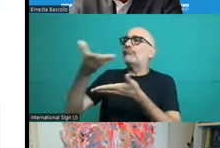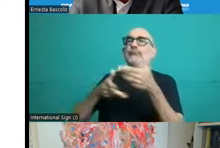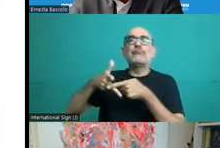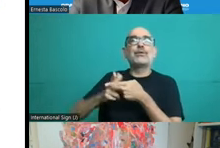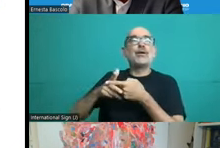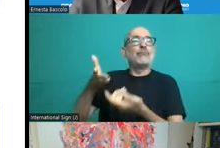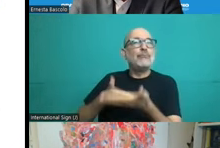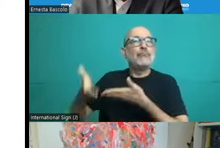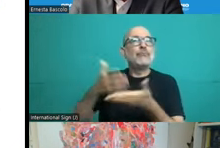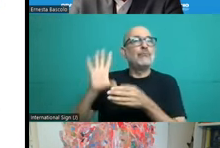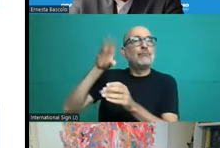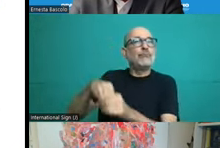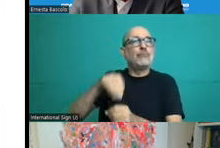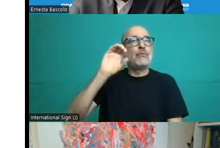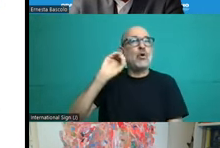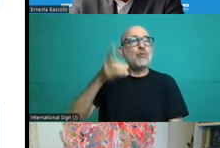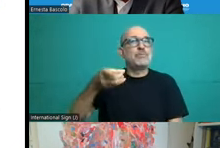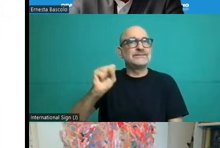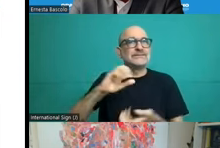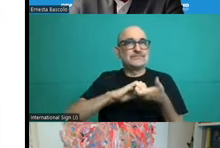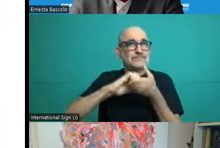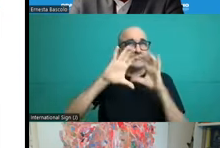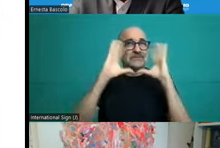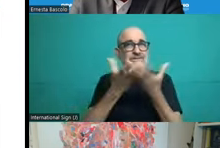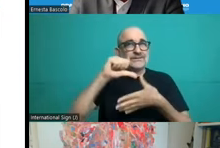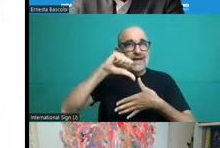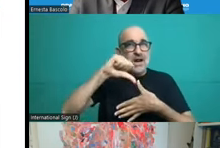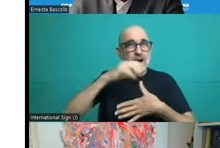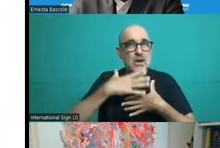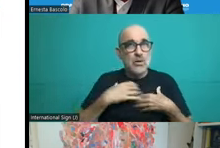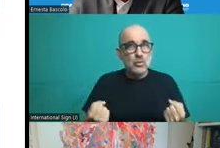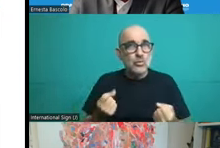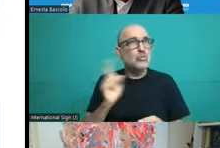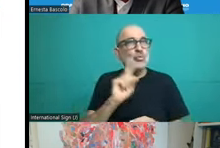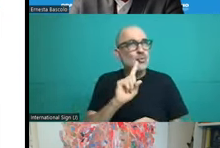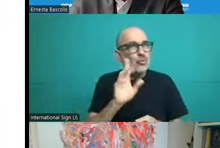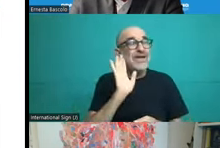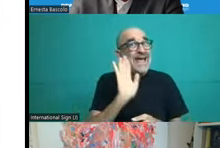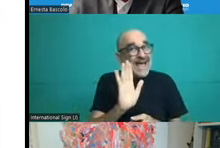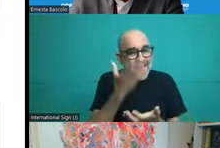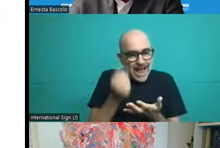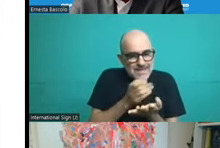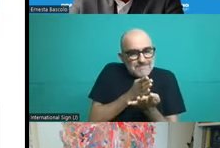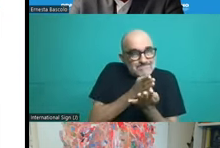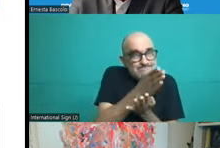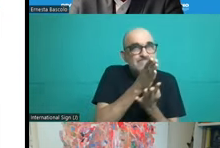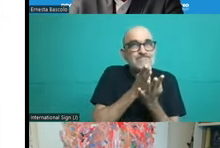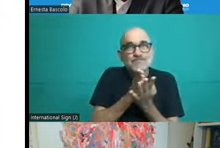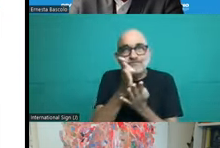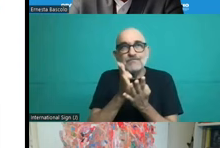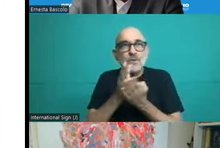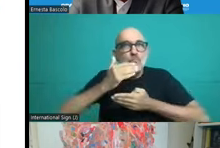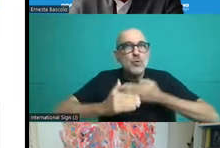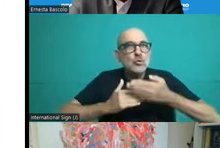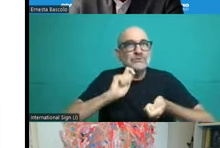health services in the various countries, I would like to highlight two fundamental elements. In the first